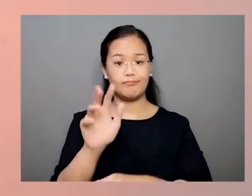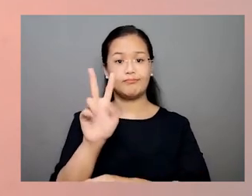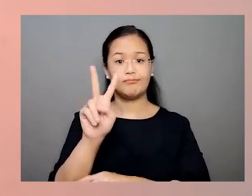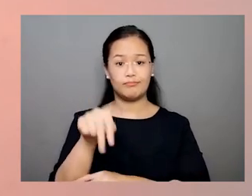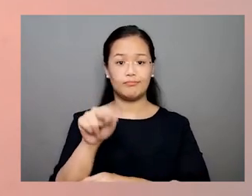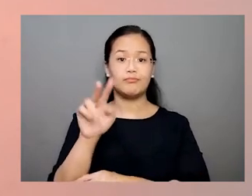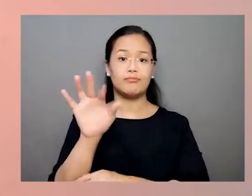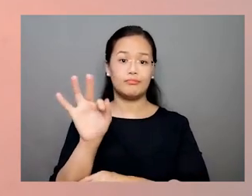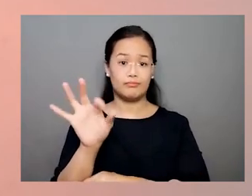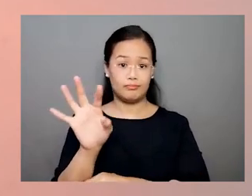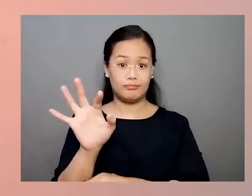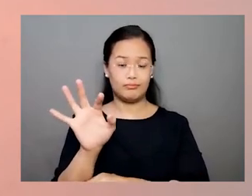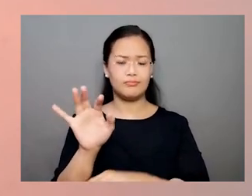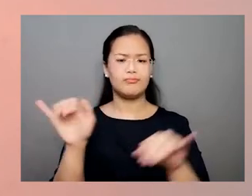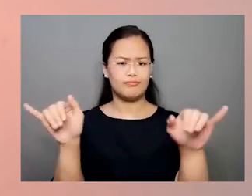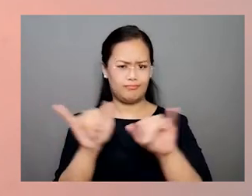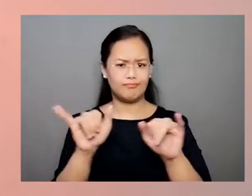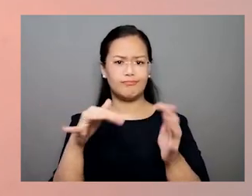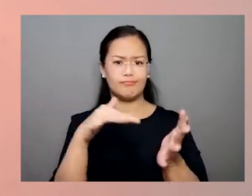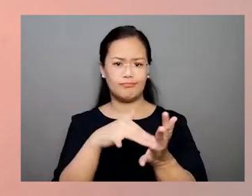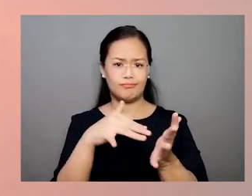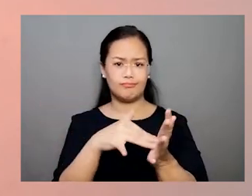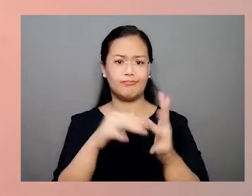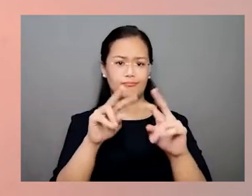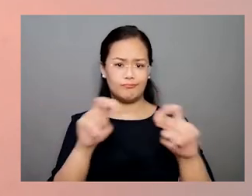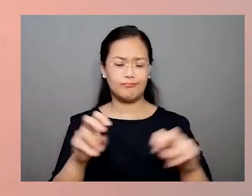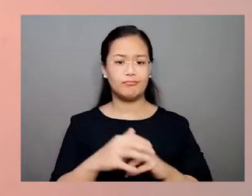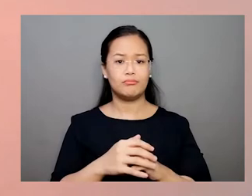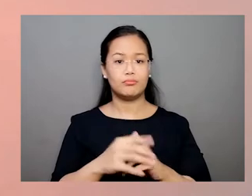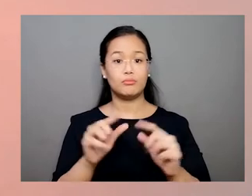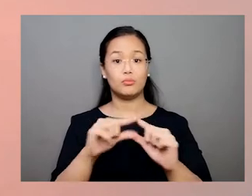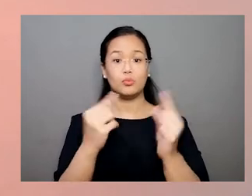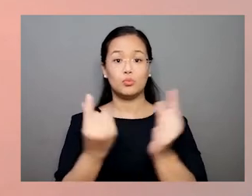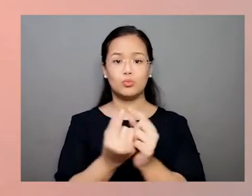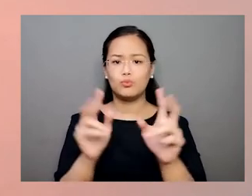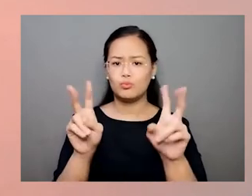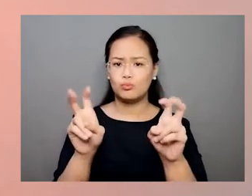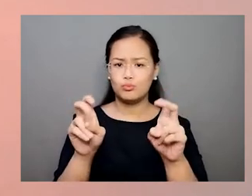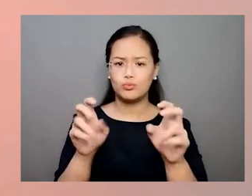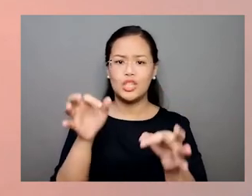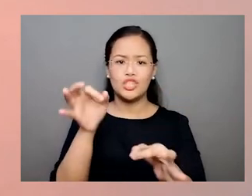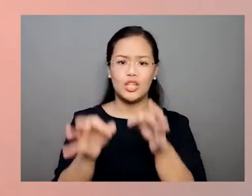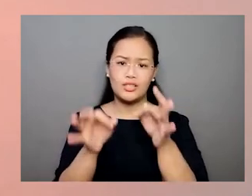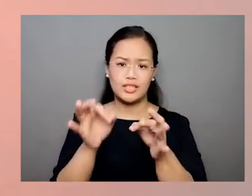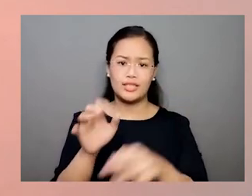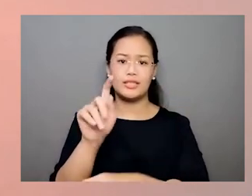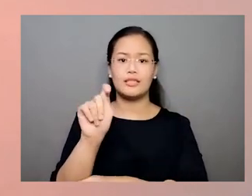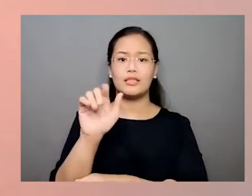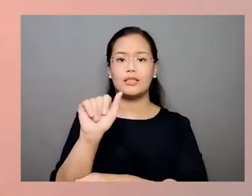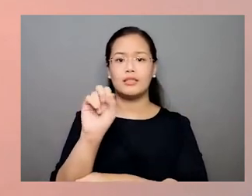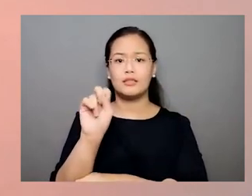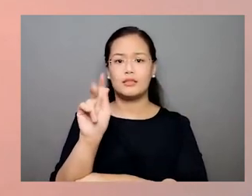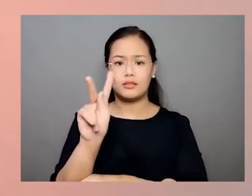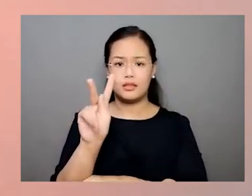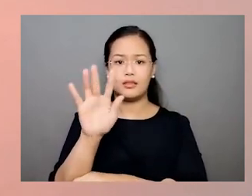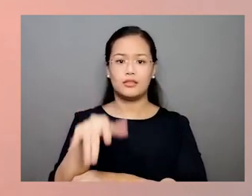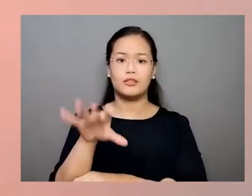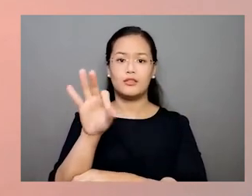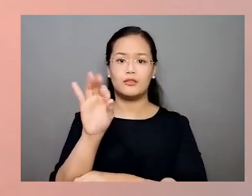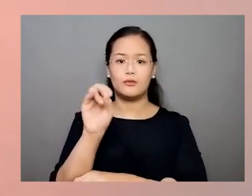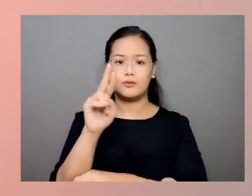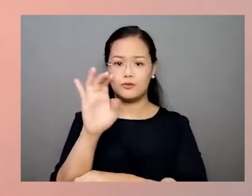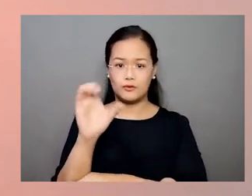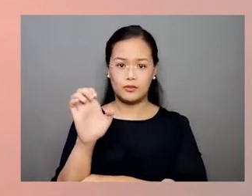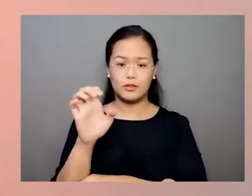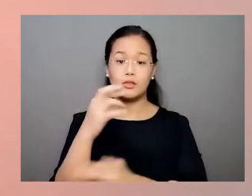In 2019, a similar study, a group called the Justice Task Force reported that